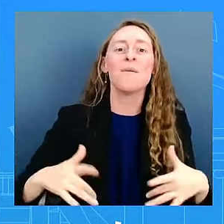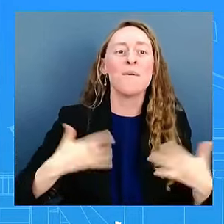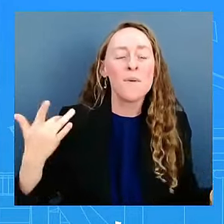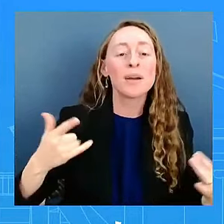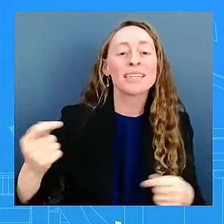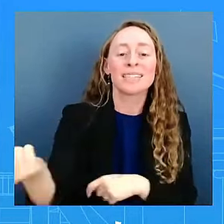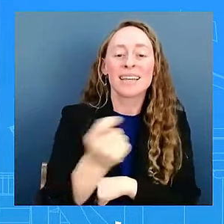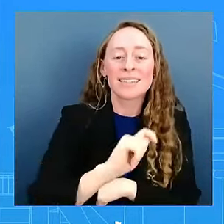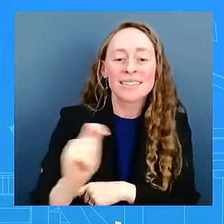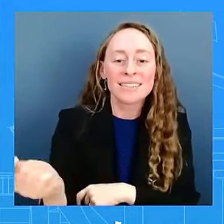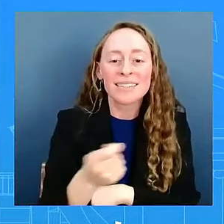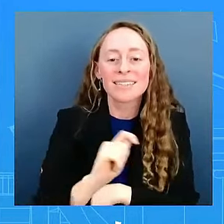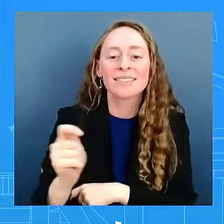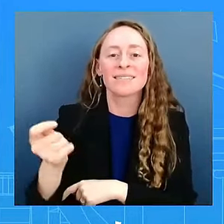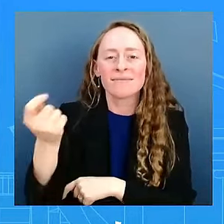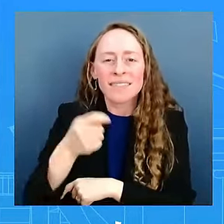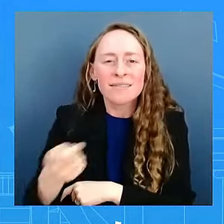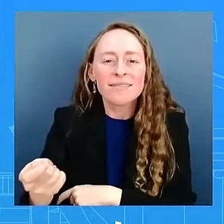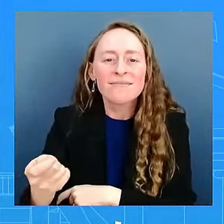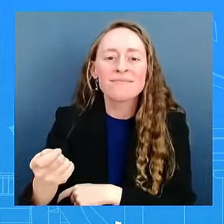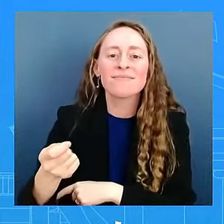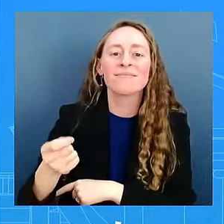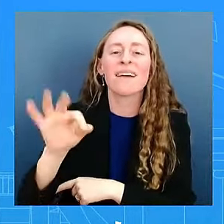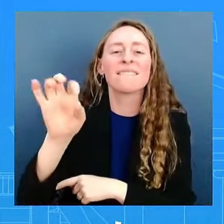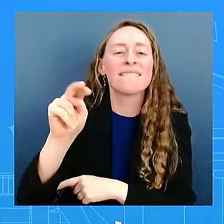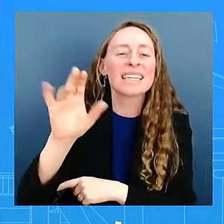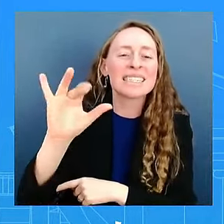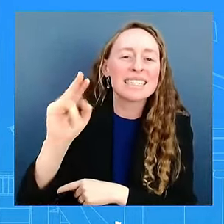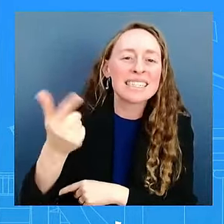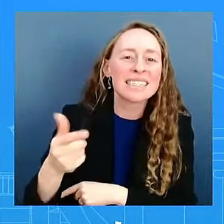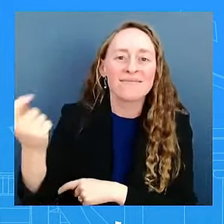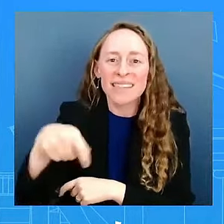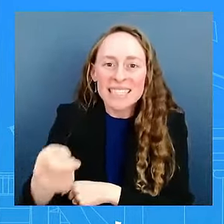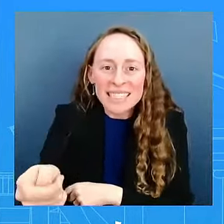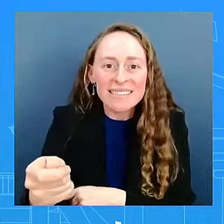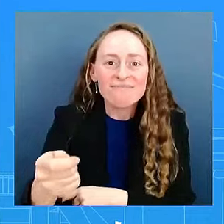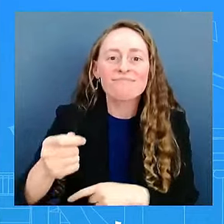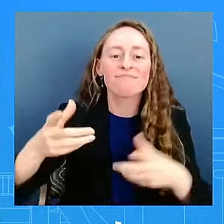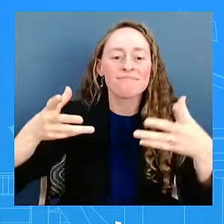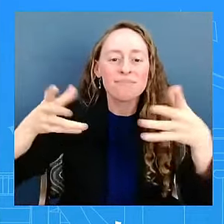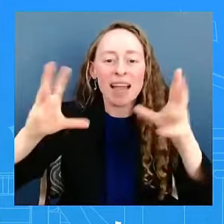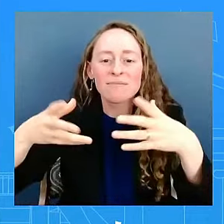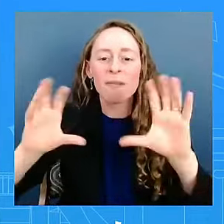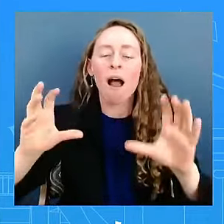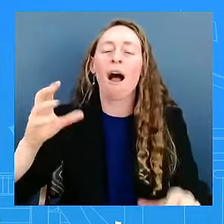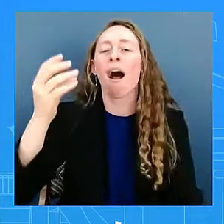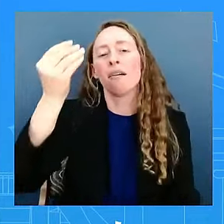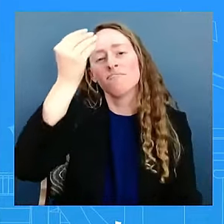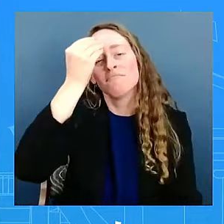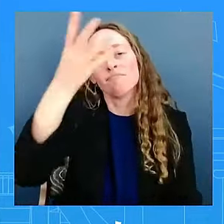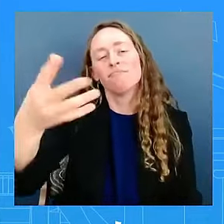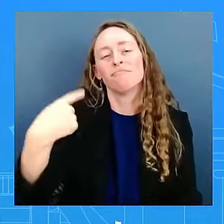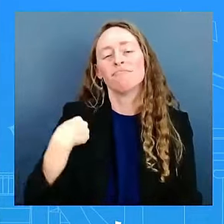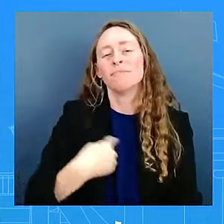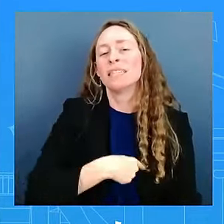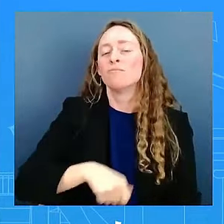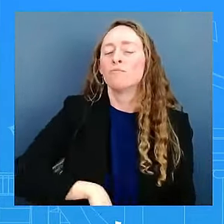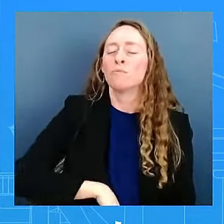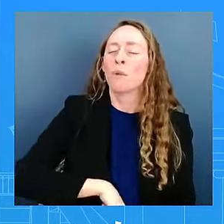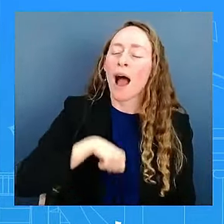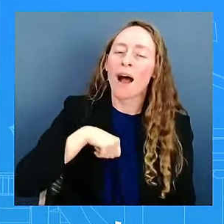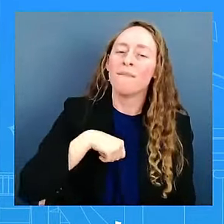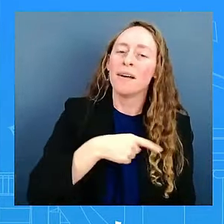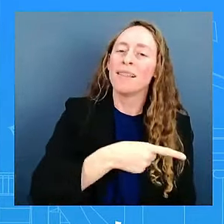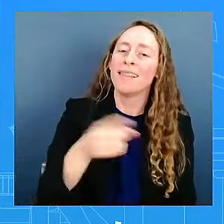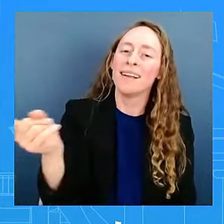volleyball, our nation's athletes are making us all proud. Our athletes are, as the president said, the big